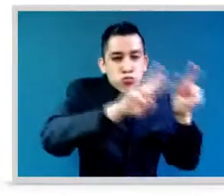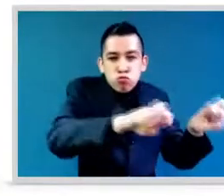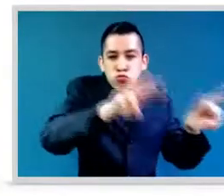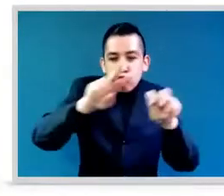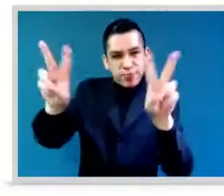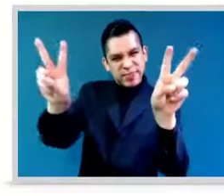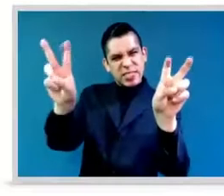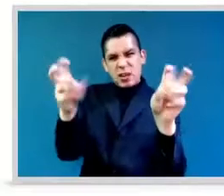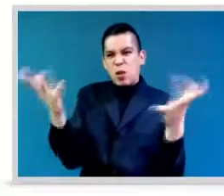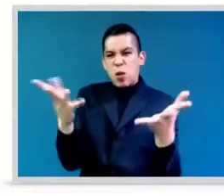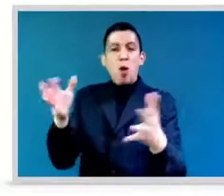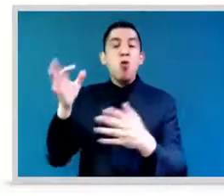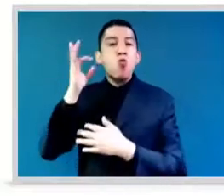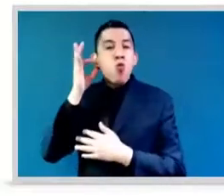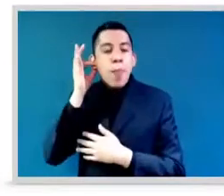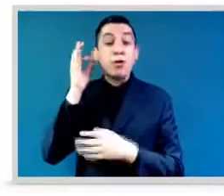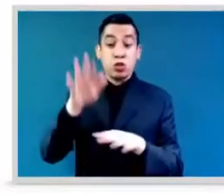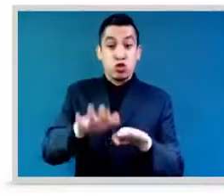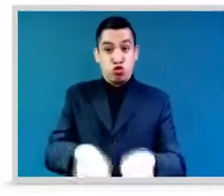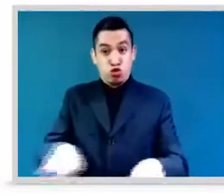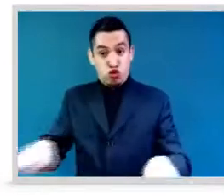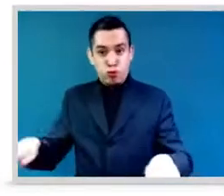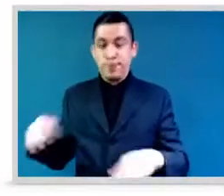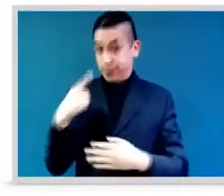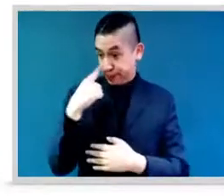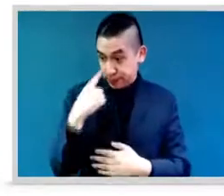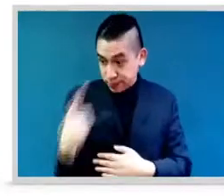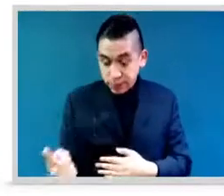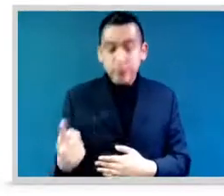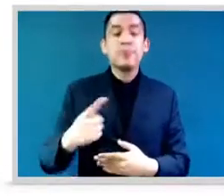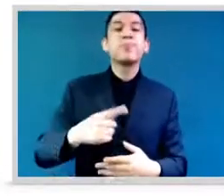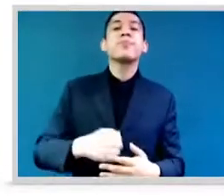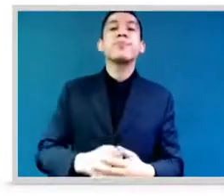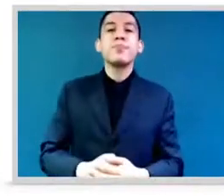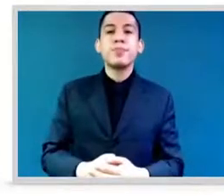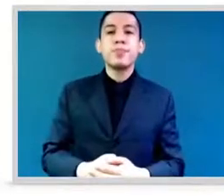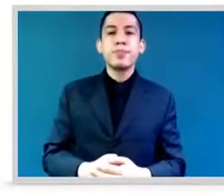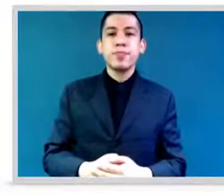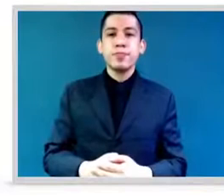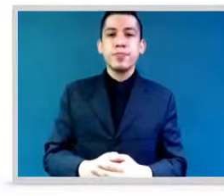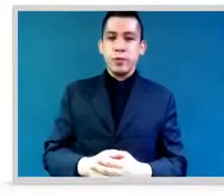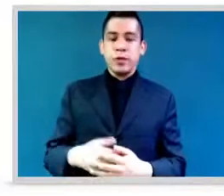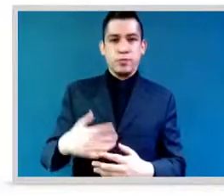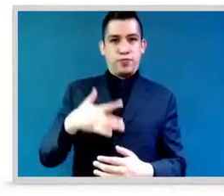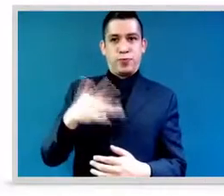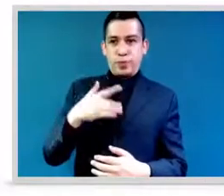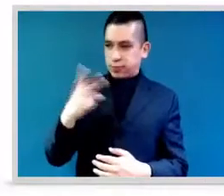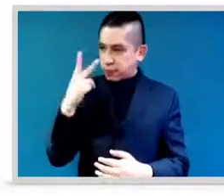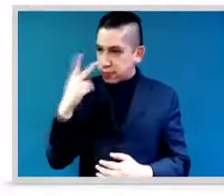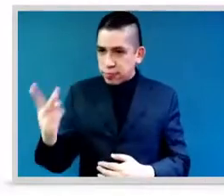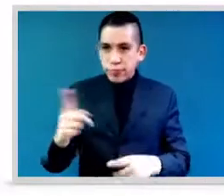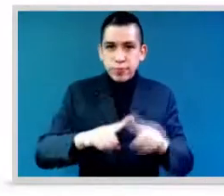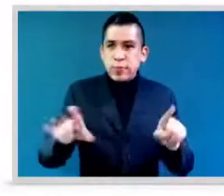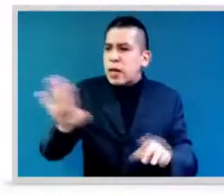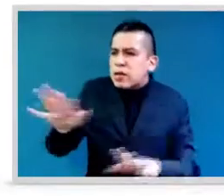this reality for women leaders? And, oh, sorry, Helen, one thing before you speak. If every